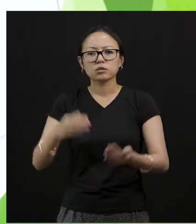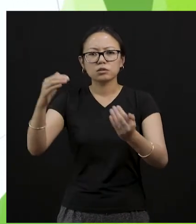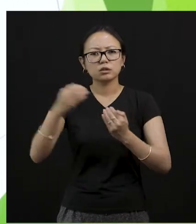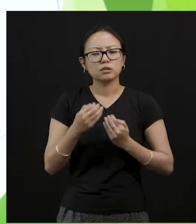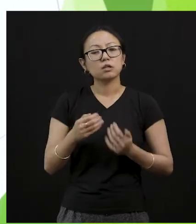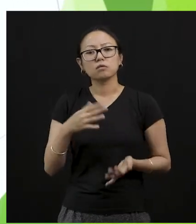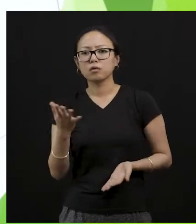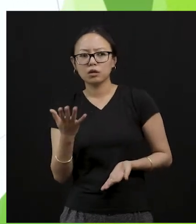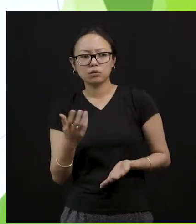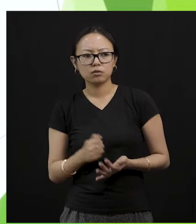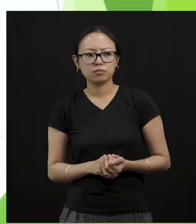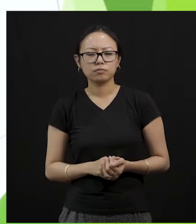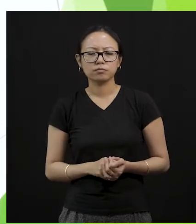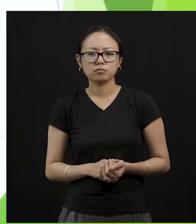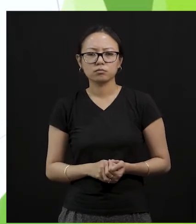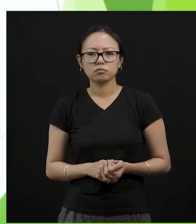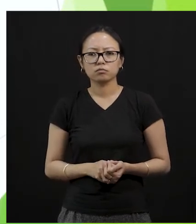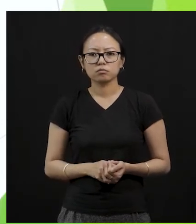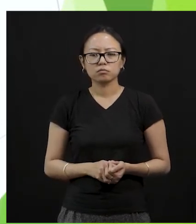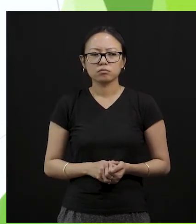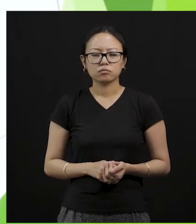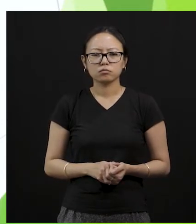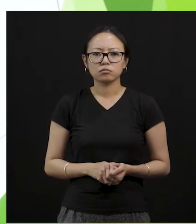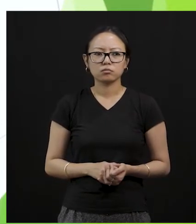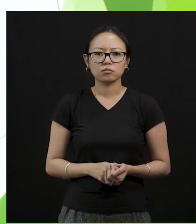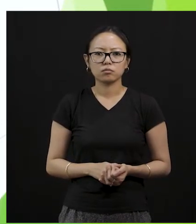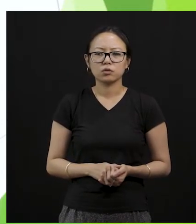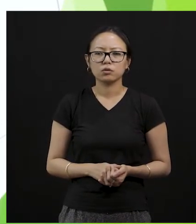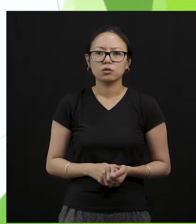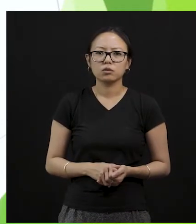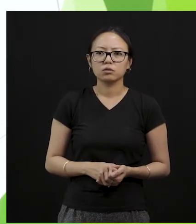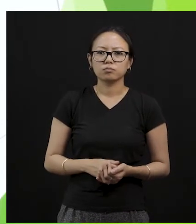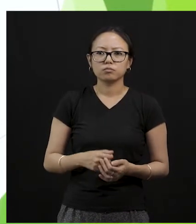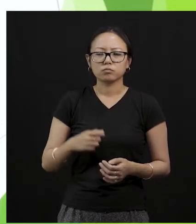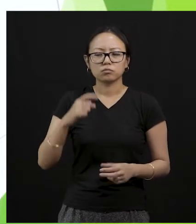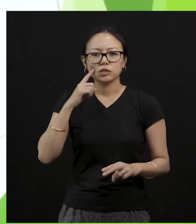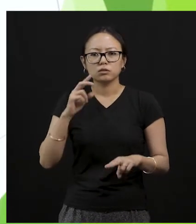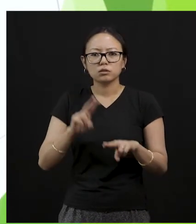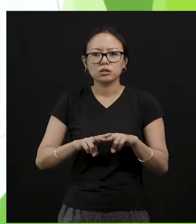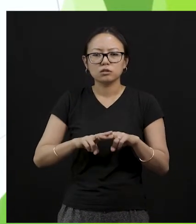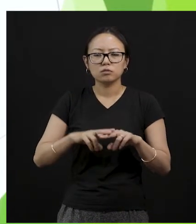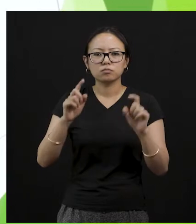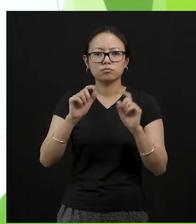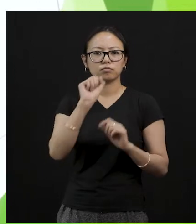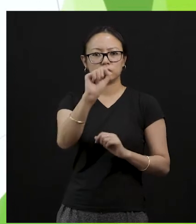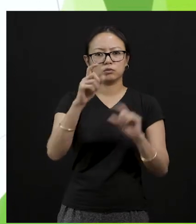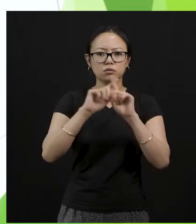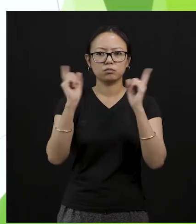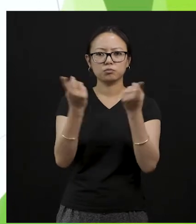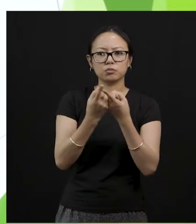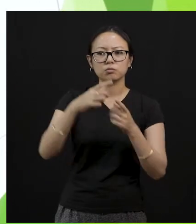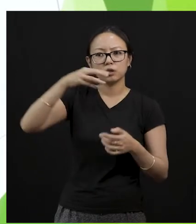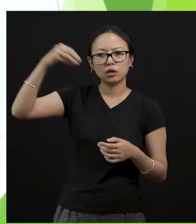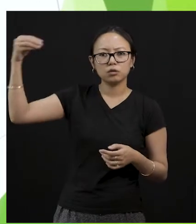like here. Keeping the light buff off in your room when you are not using it. So when you are